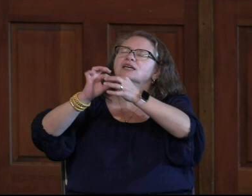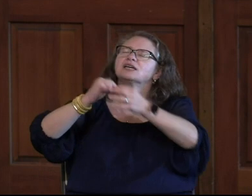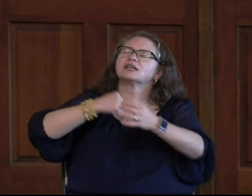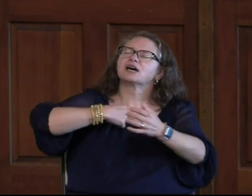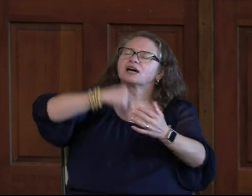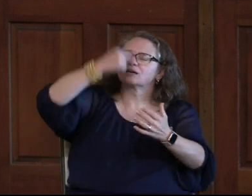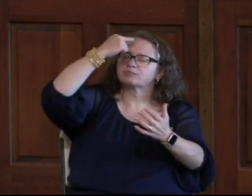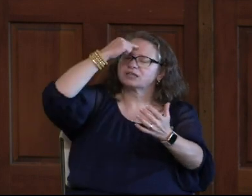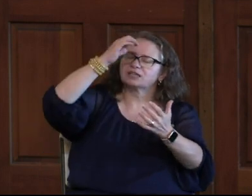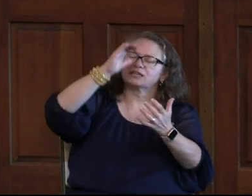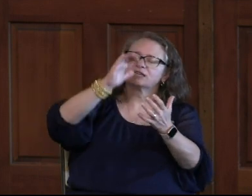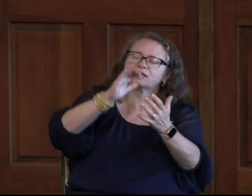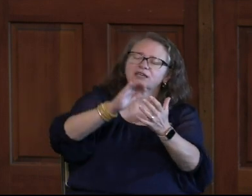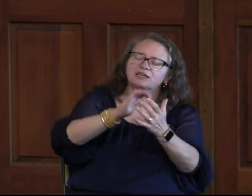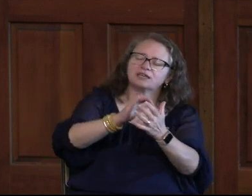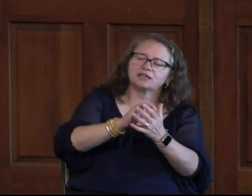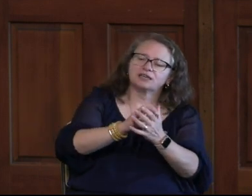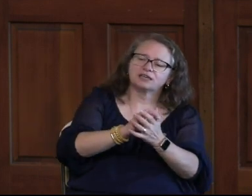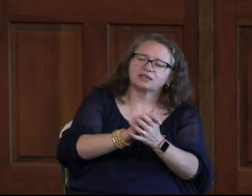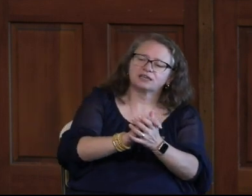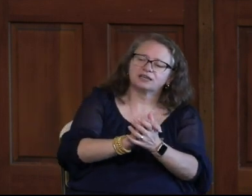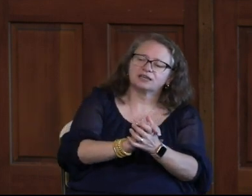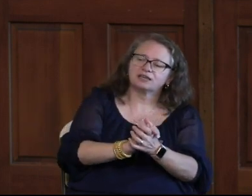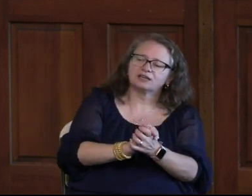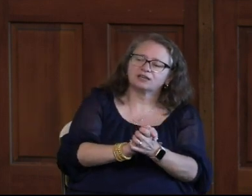and I believe